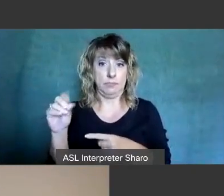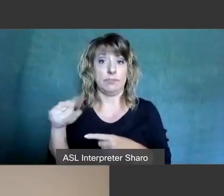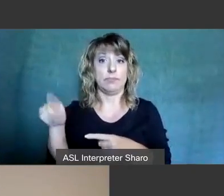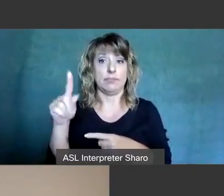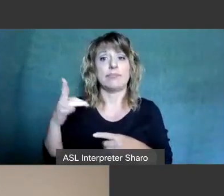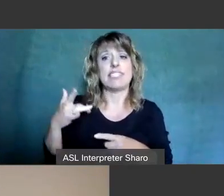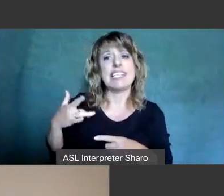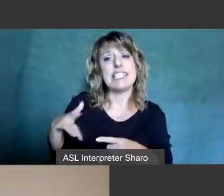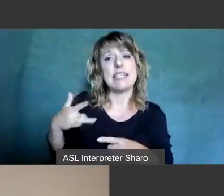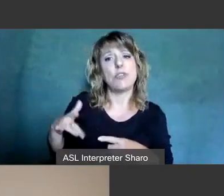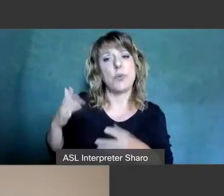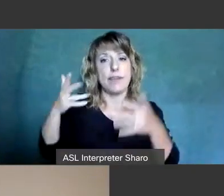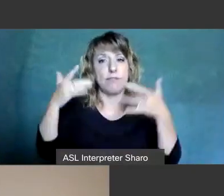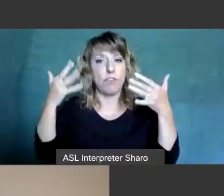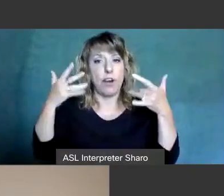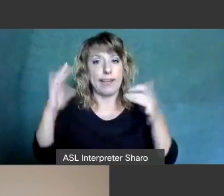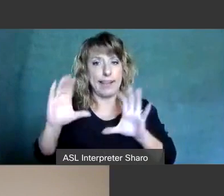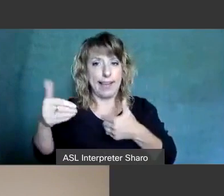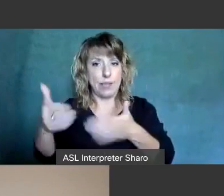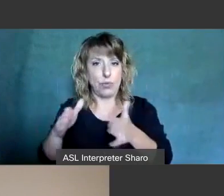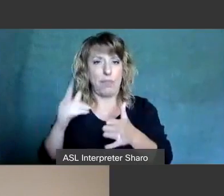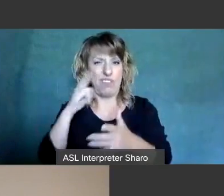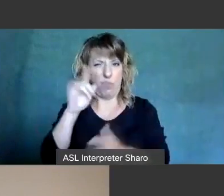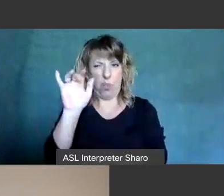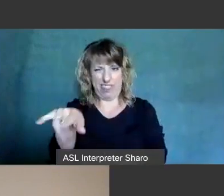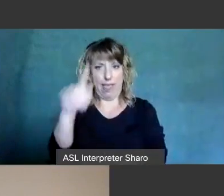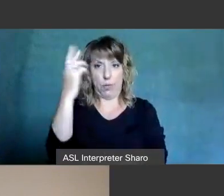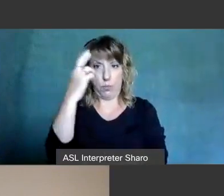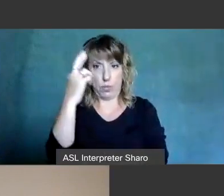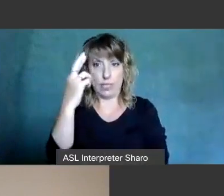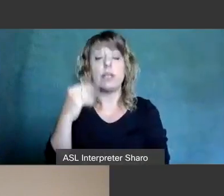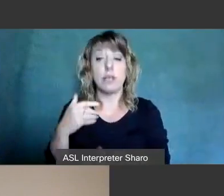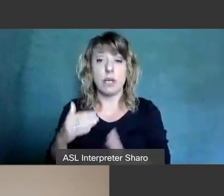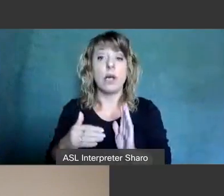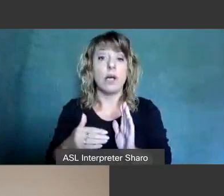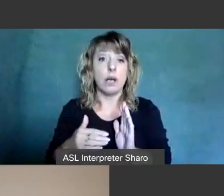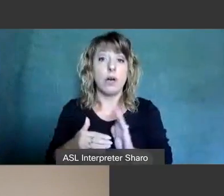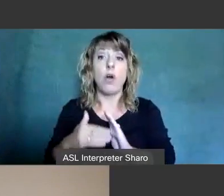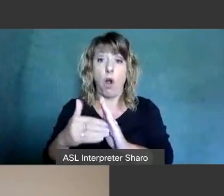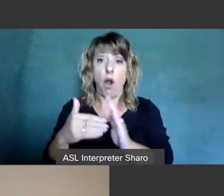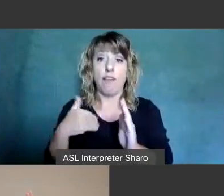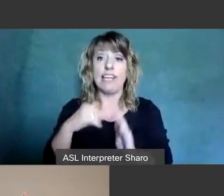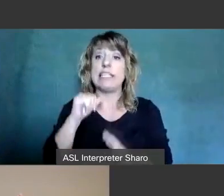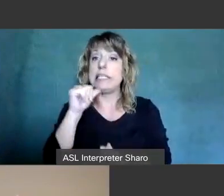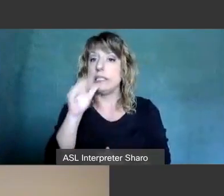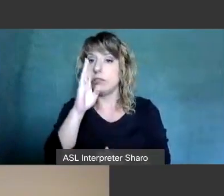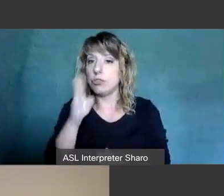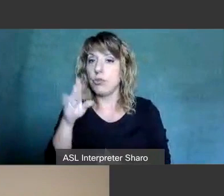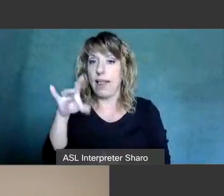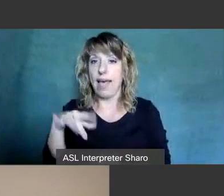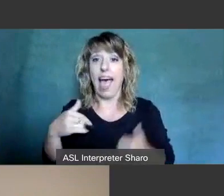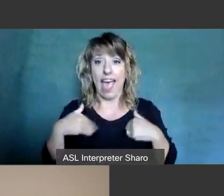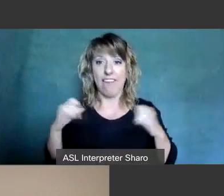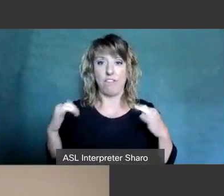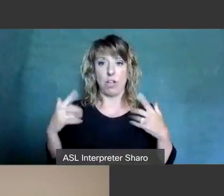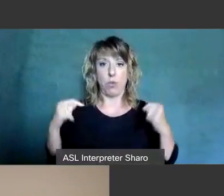friendly classrooms for exactly that reason and they often have indirect lighting i have a fluorescent light